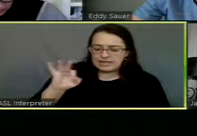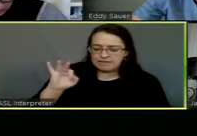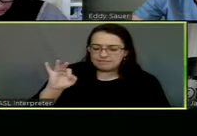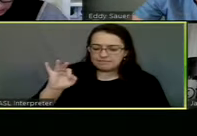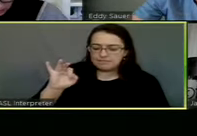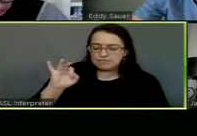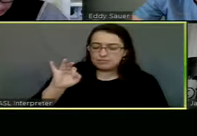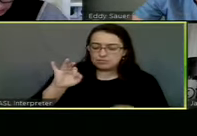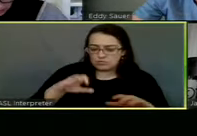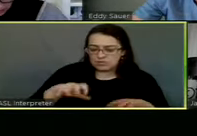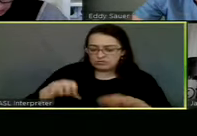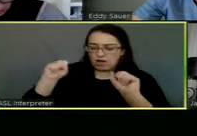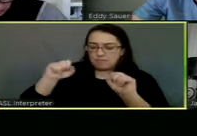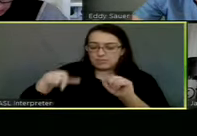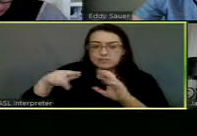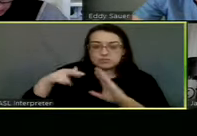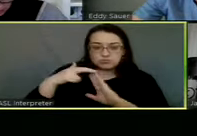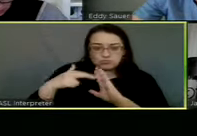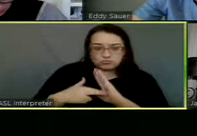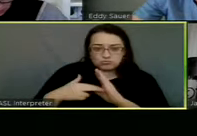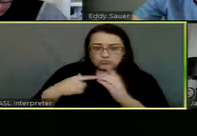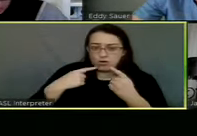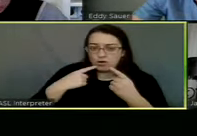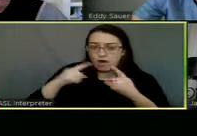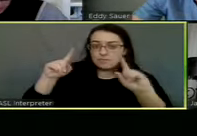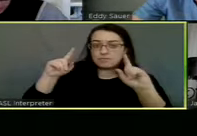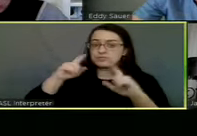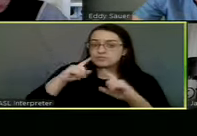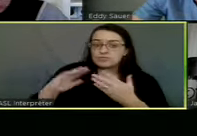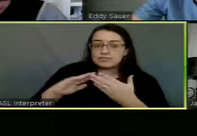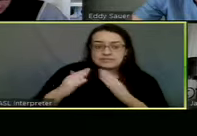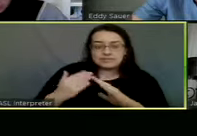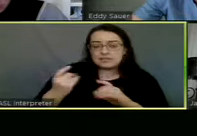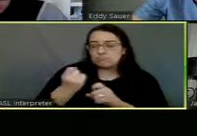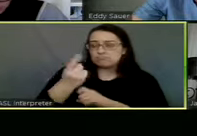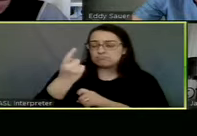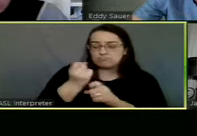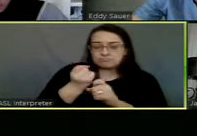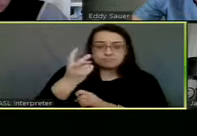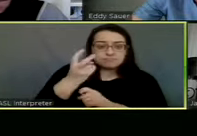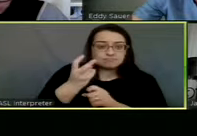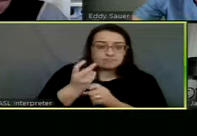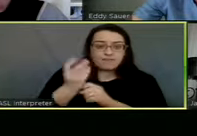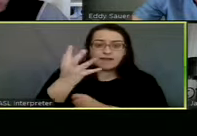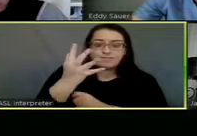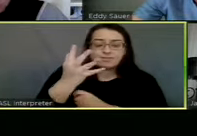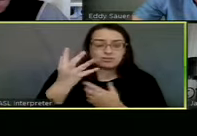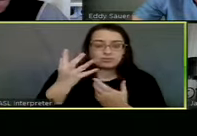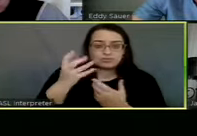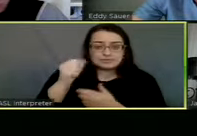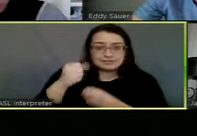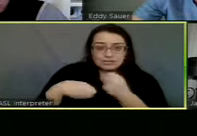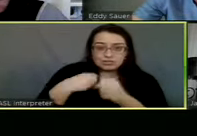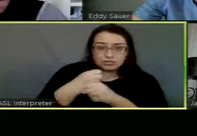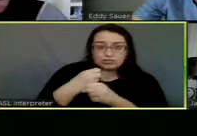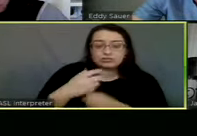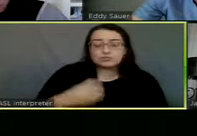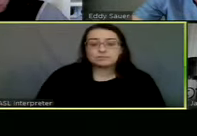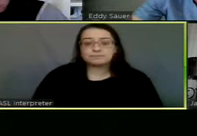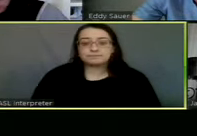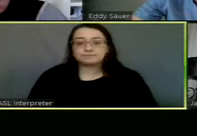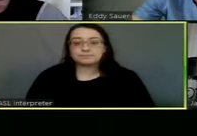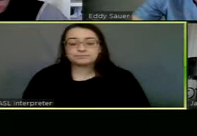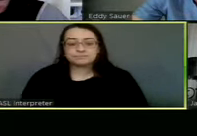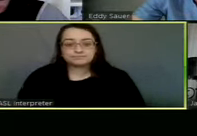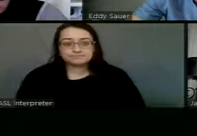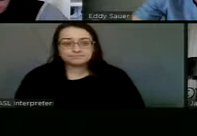what will this accomplish for the city one year from now, two years, five years, 10 years from now? So, um,